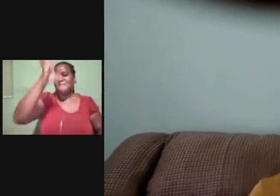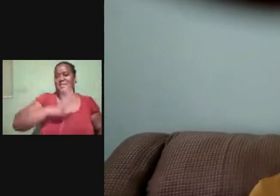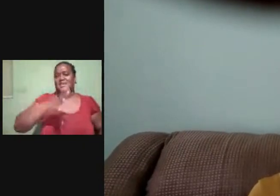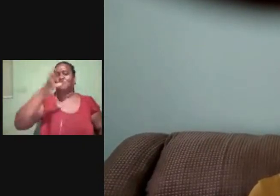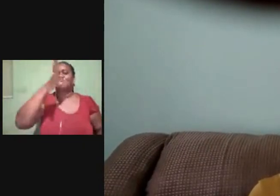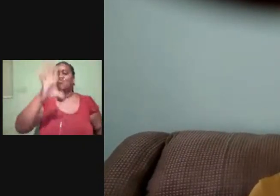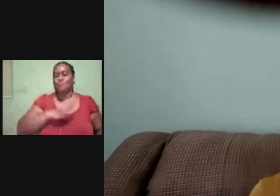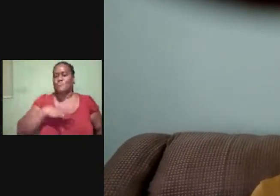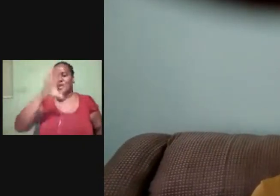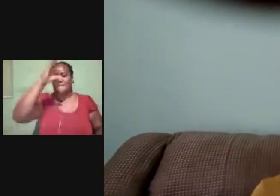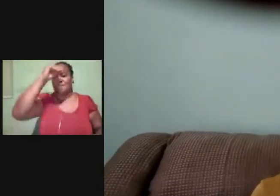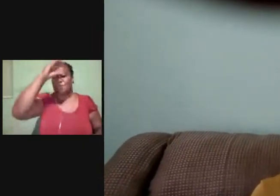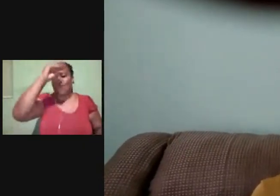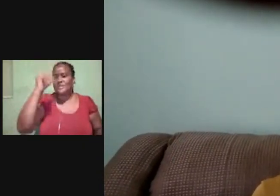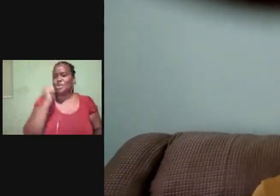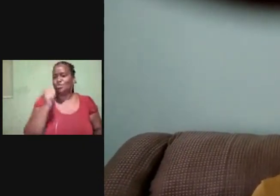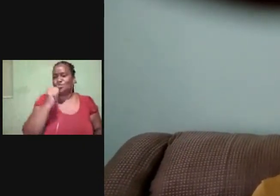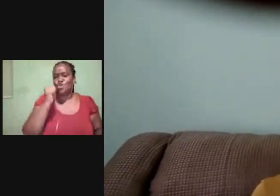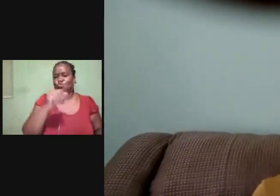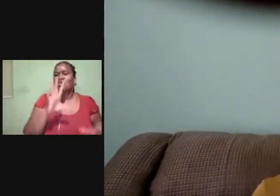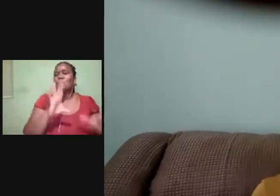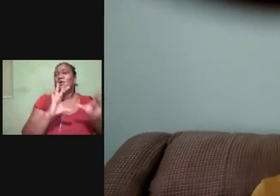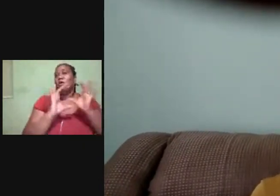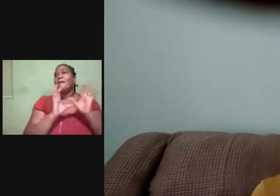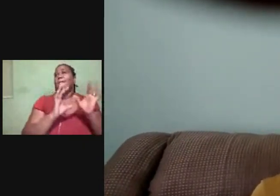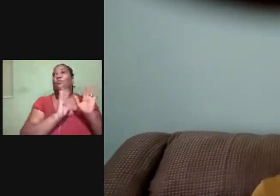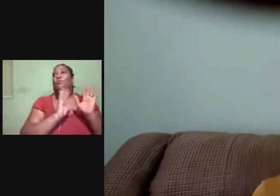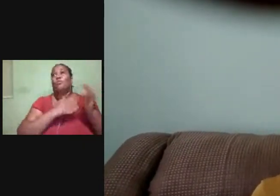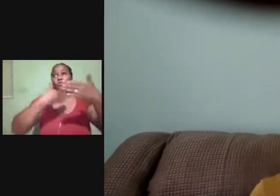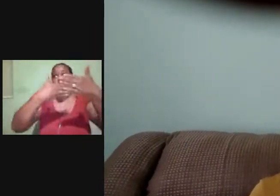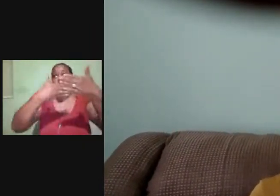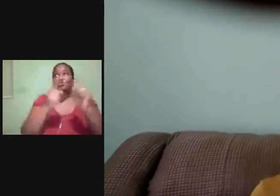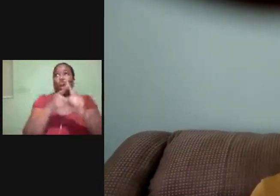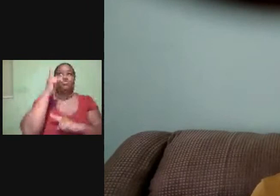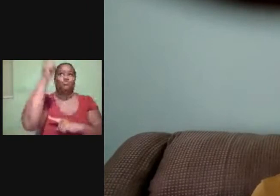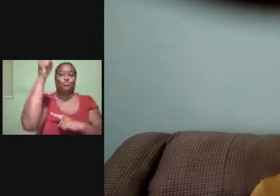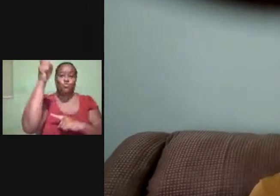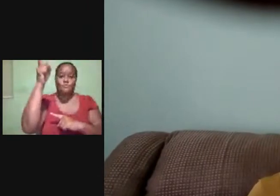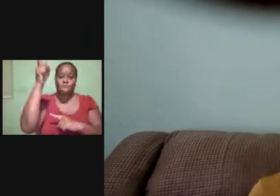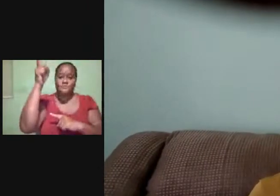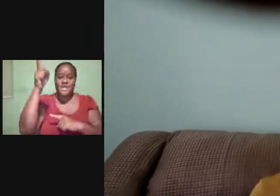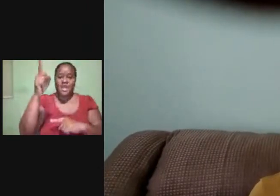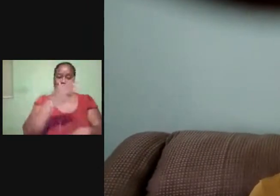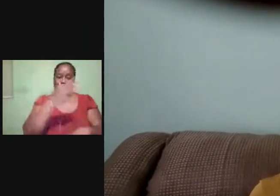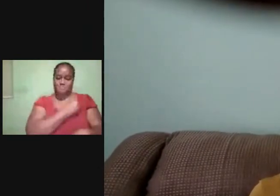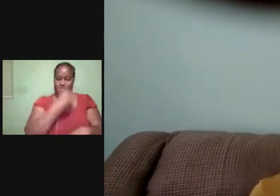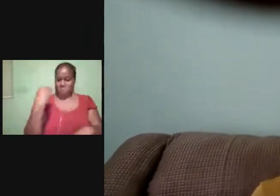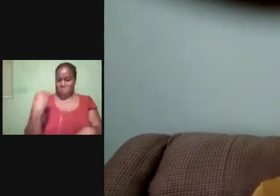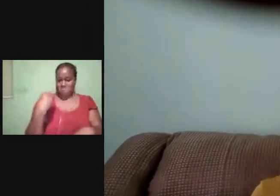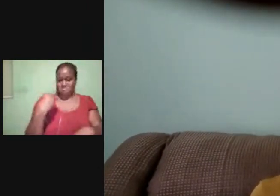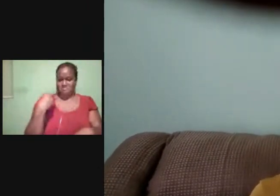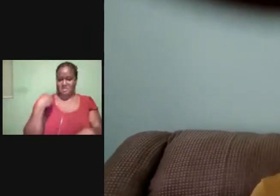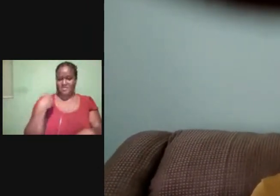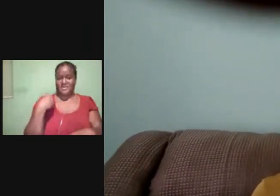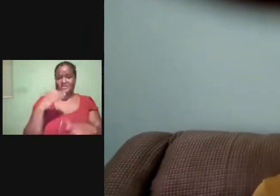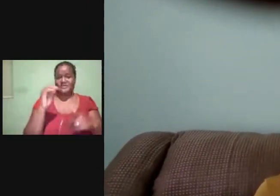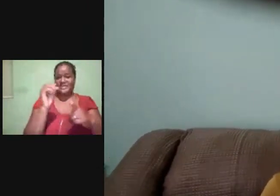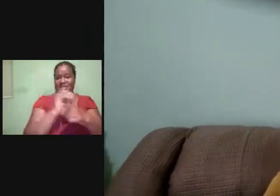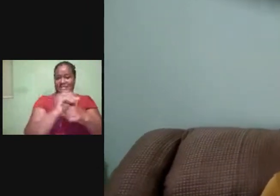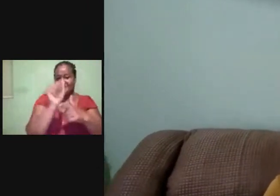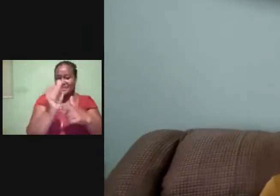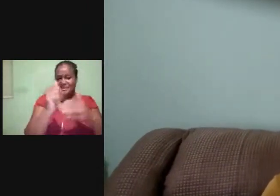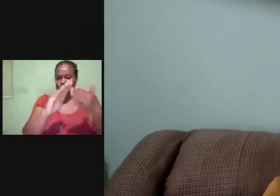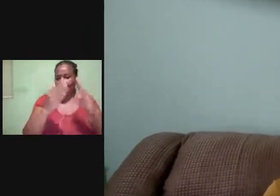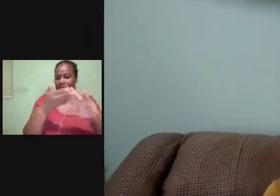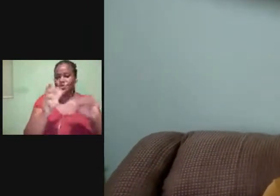drawn closer to you, and will, and that we, the members of the disability community, who